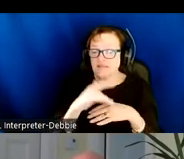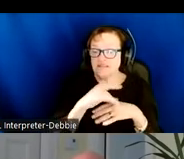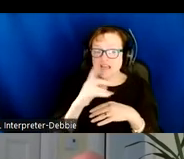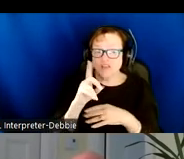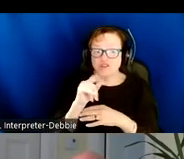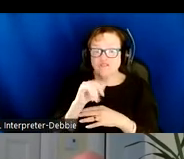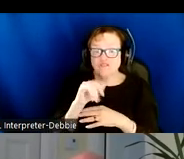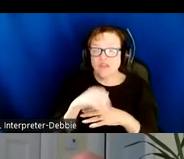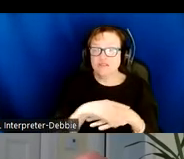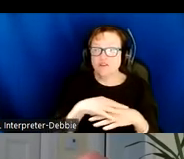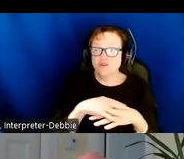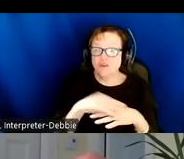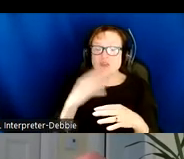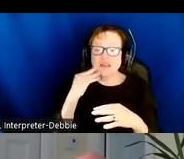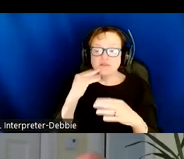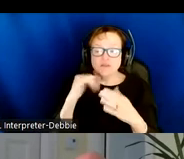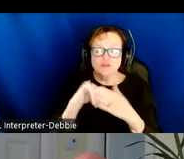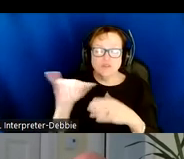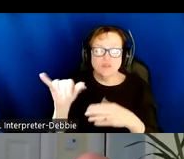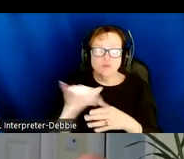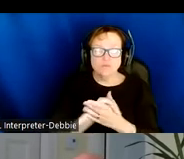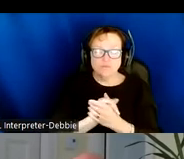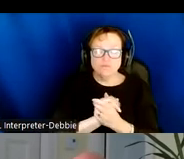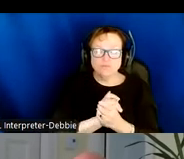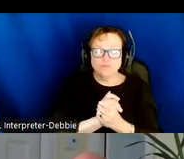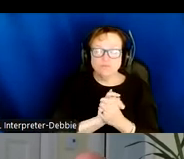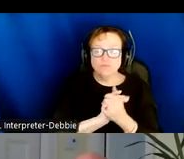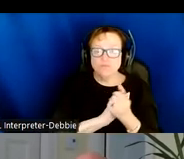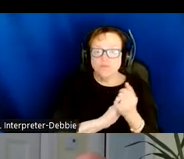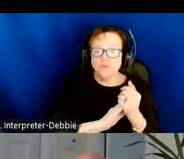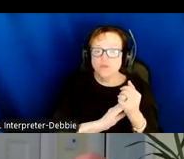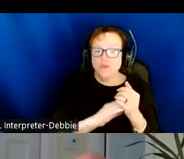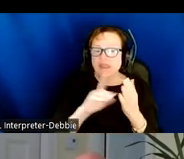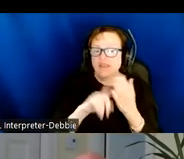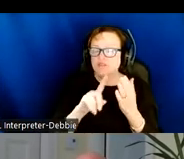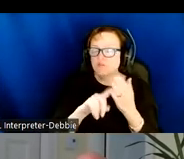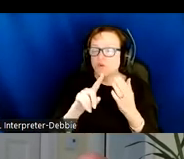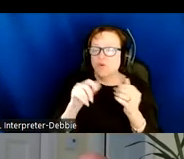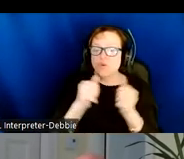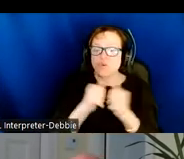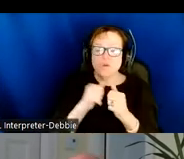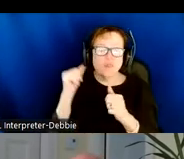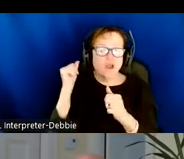tactilely experience that layout and explore it with the audio being rendered in parallel.